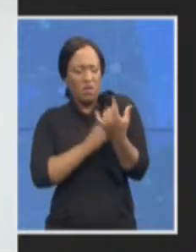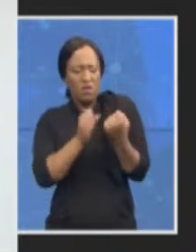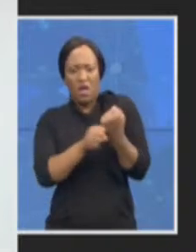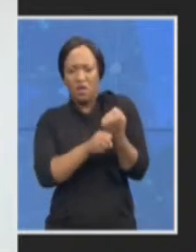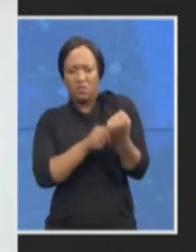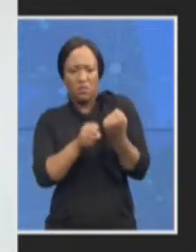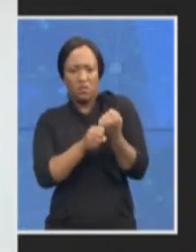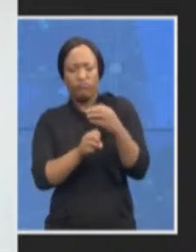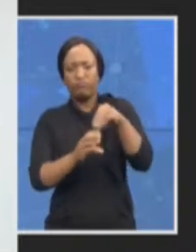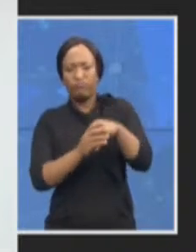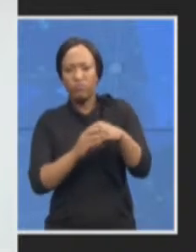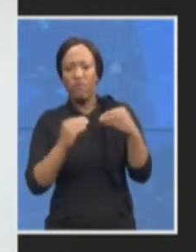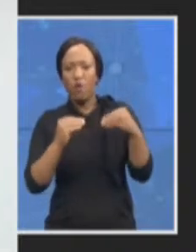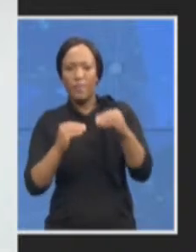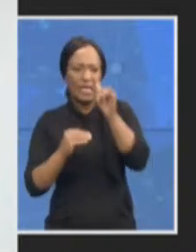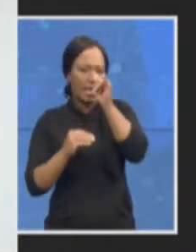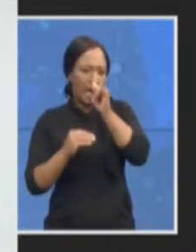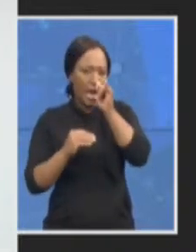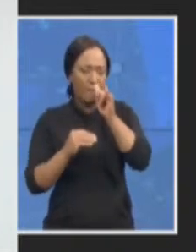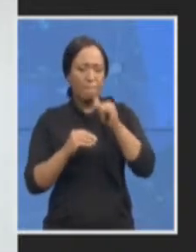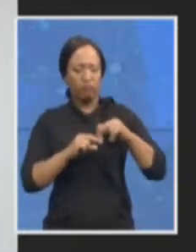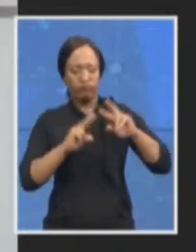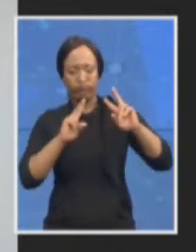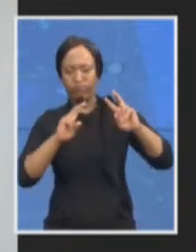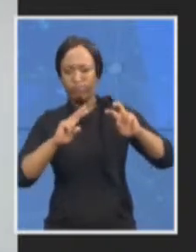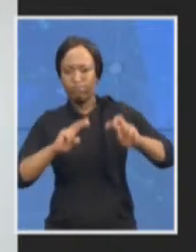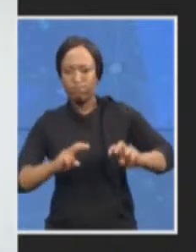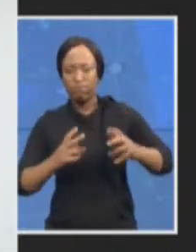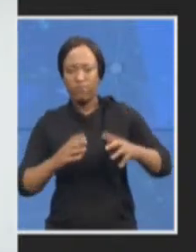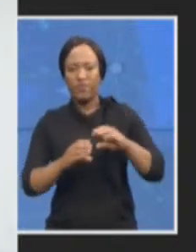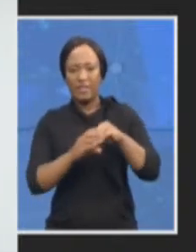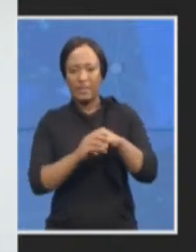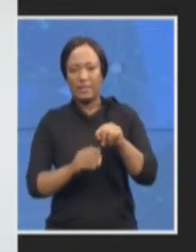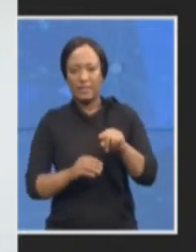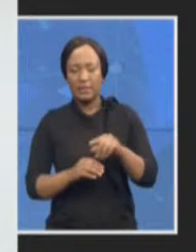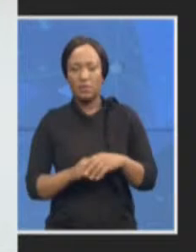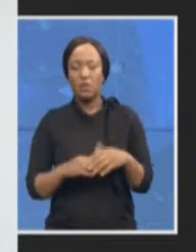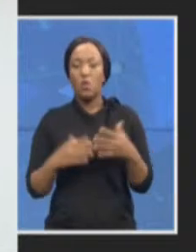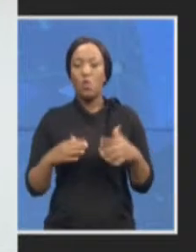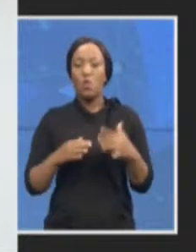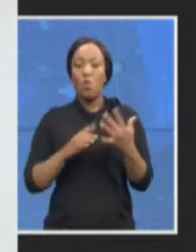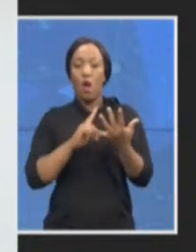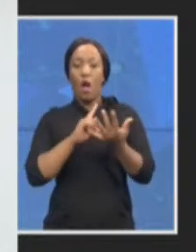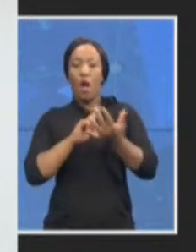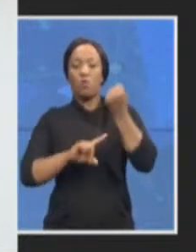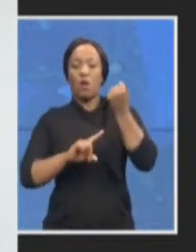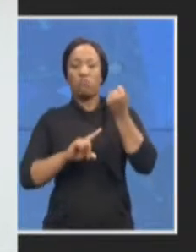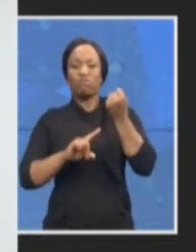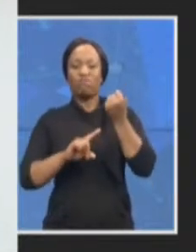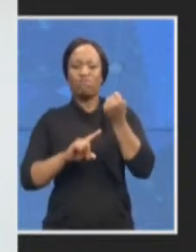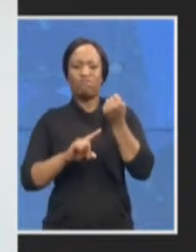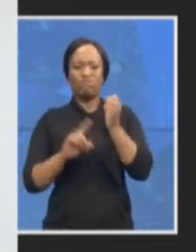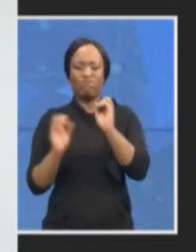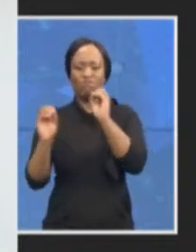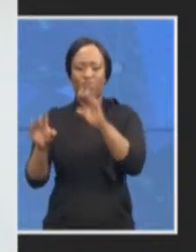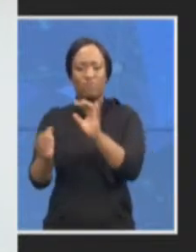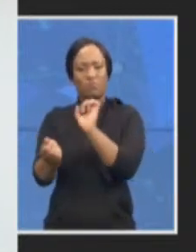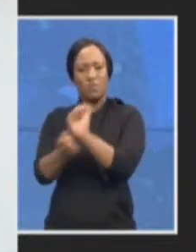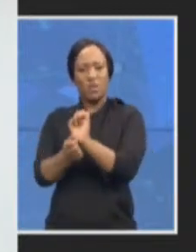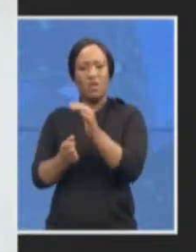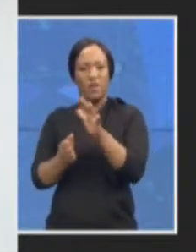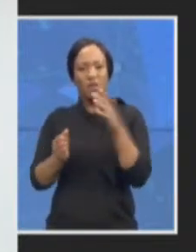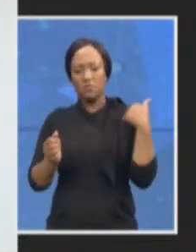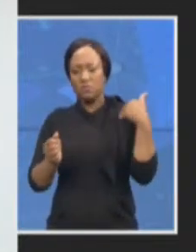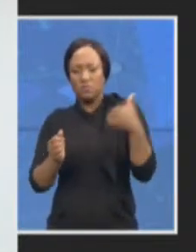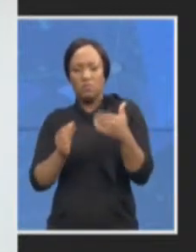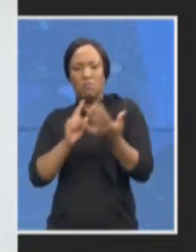number of very good outcomes and convictions that have been sustained over the years we